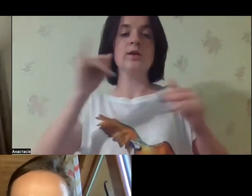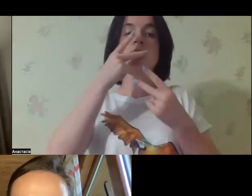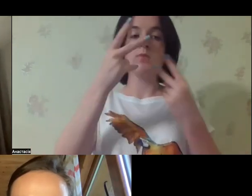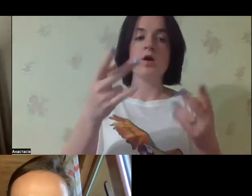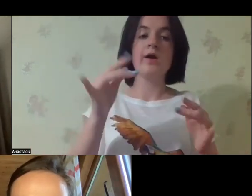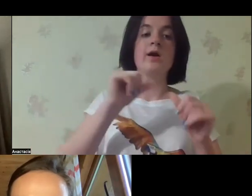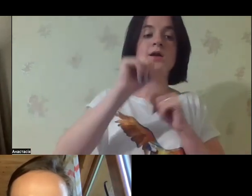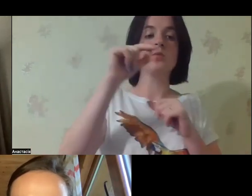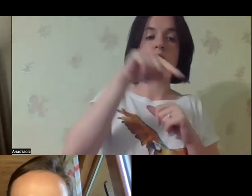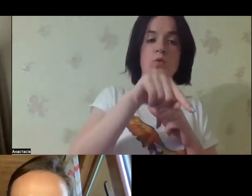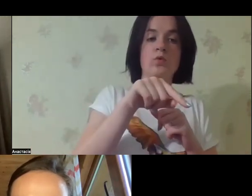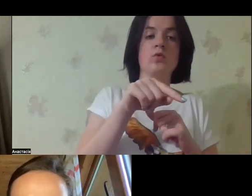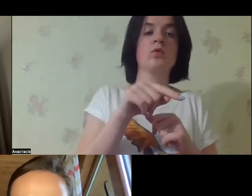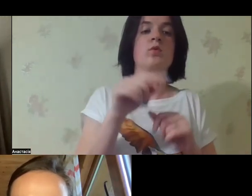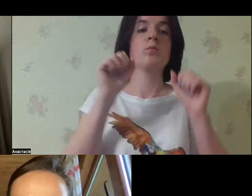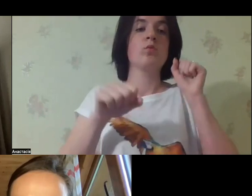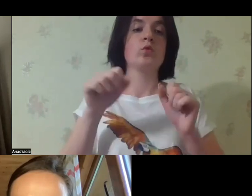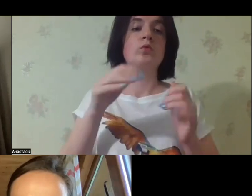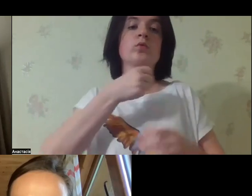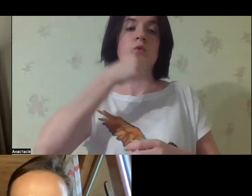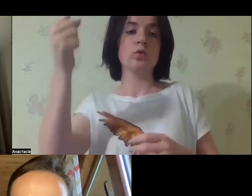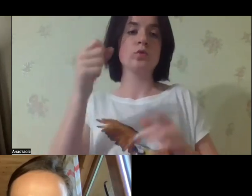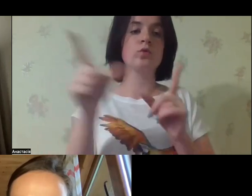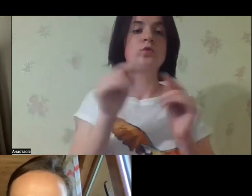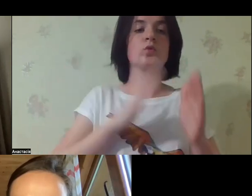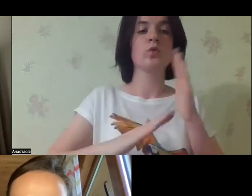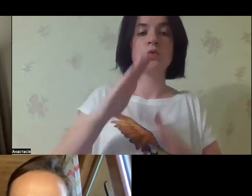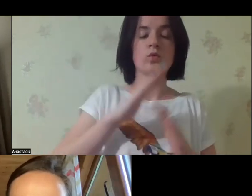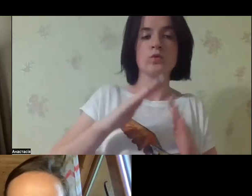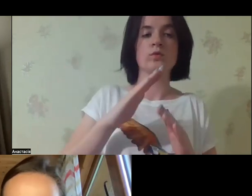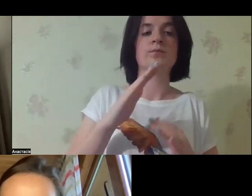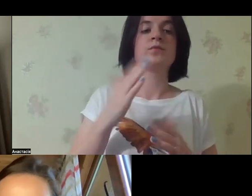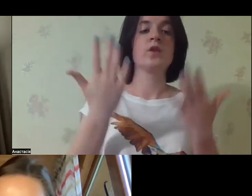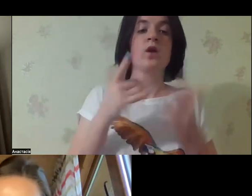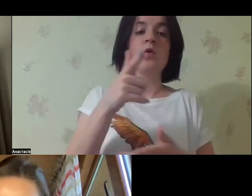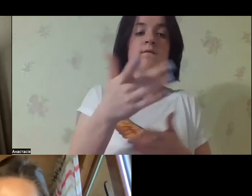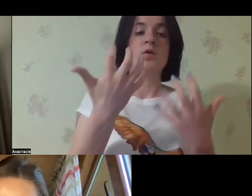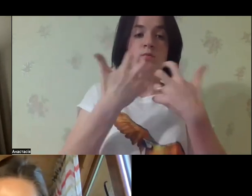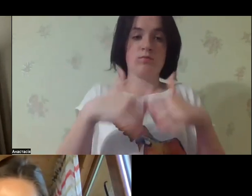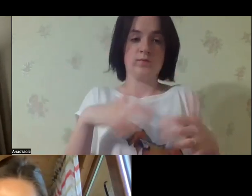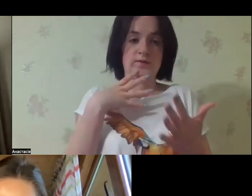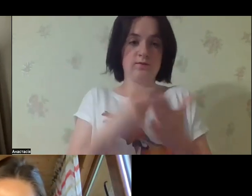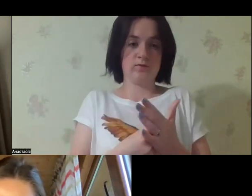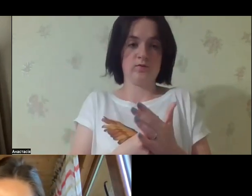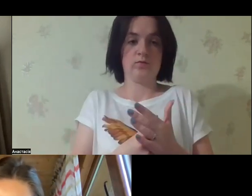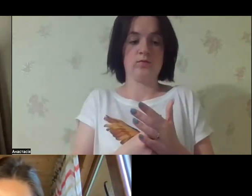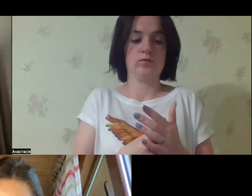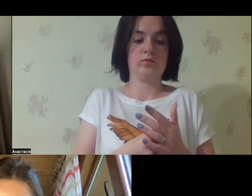we need different food basket and we have different age of children and adults with disabilities.